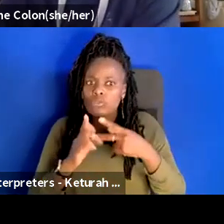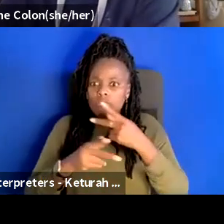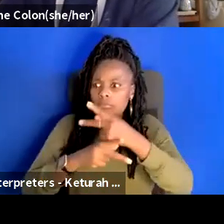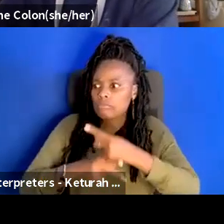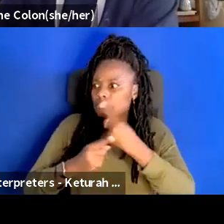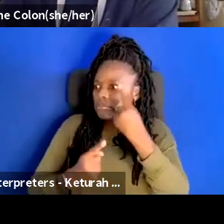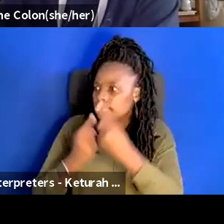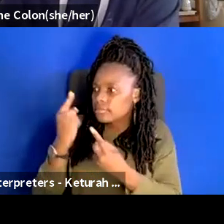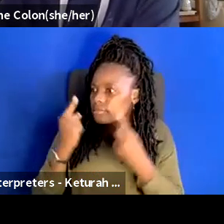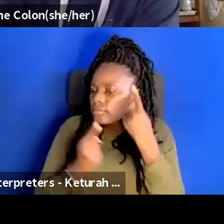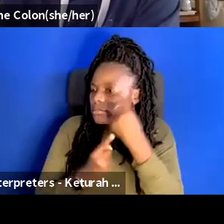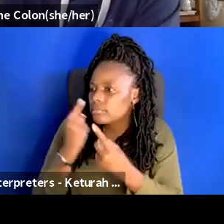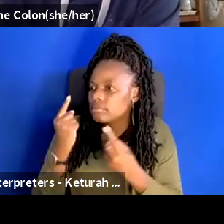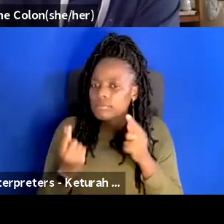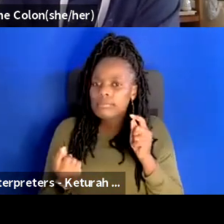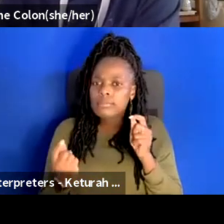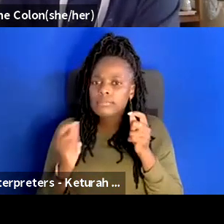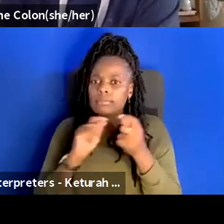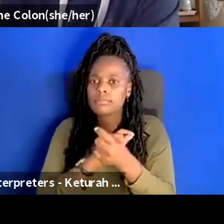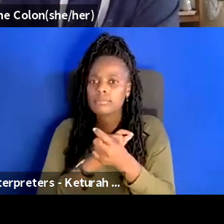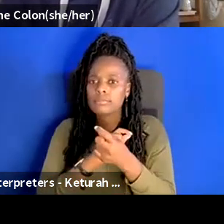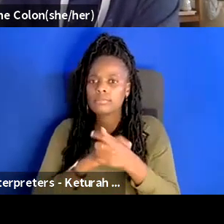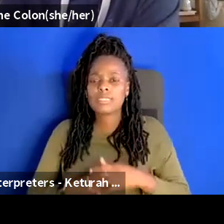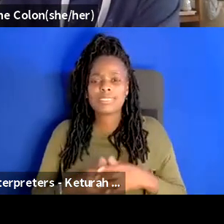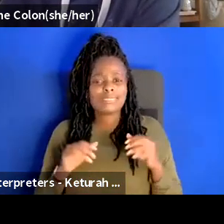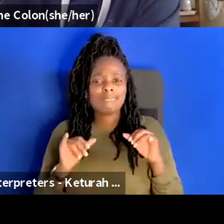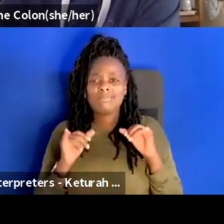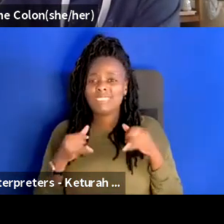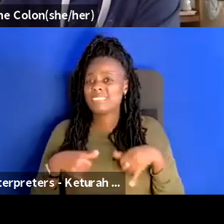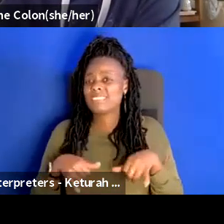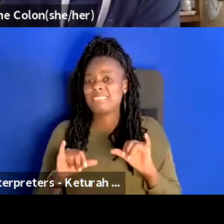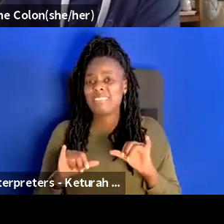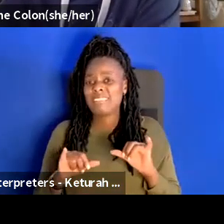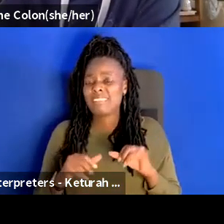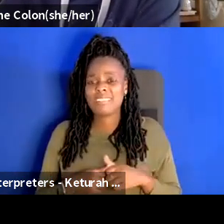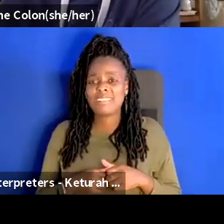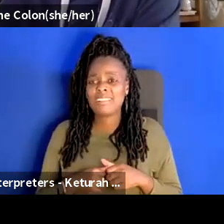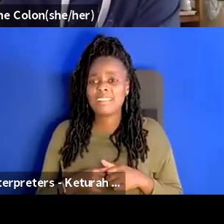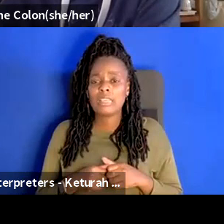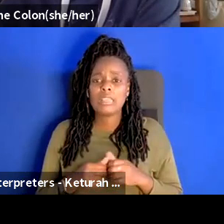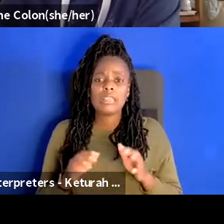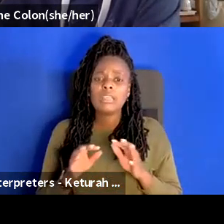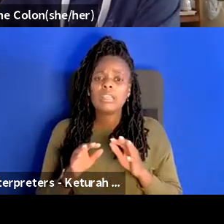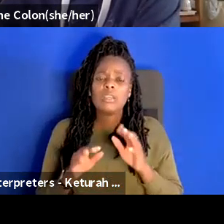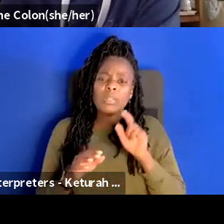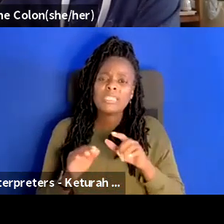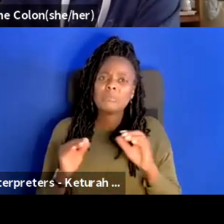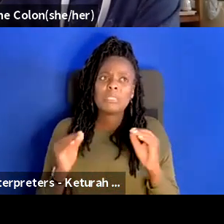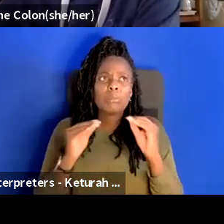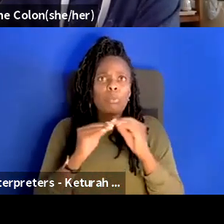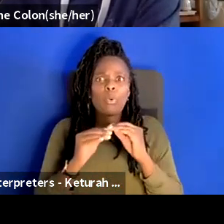but i also think we really need to be much more holistic